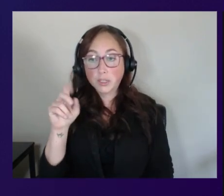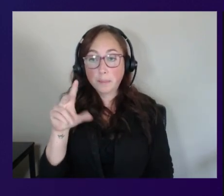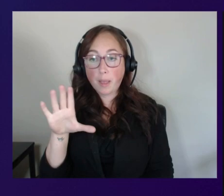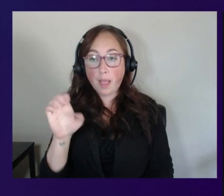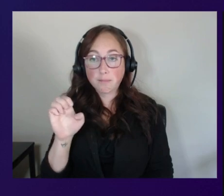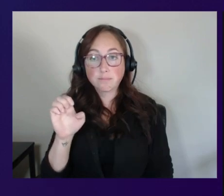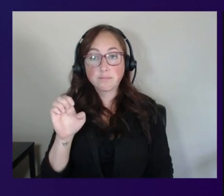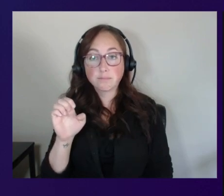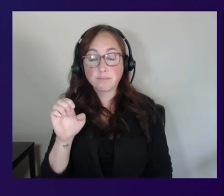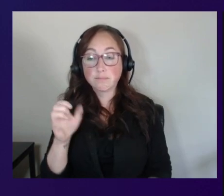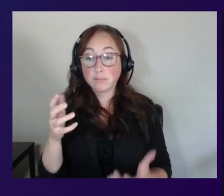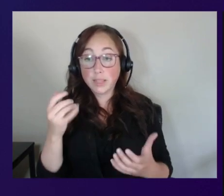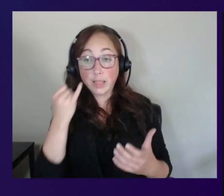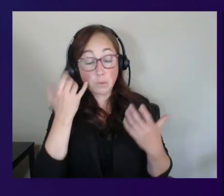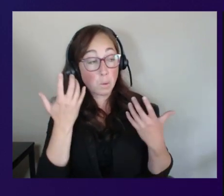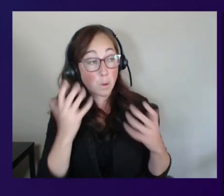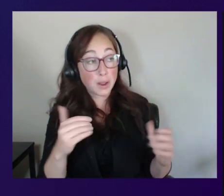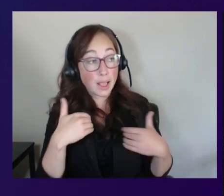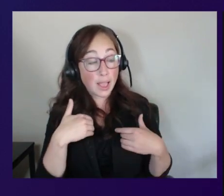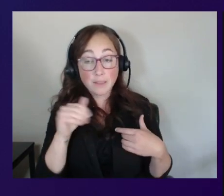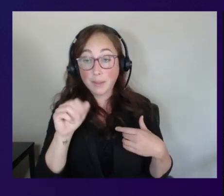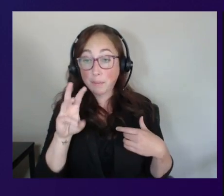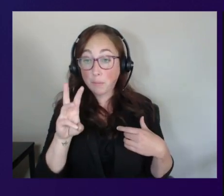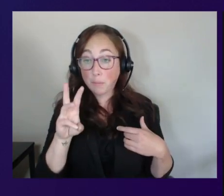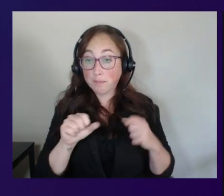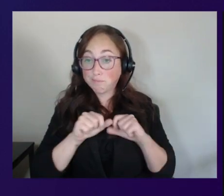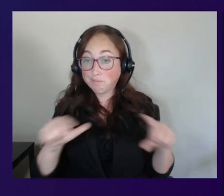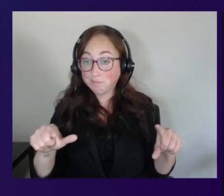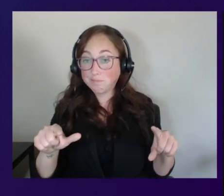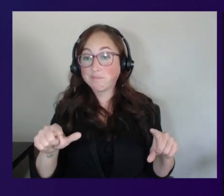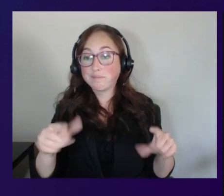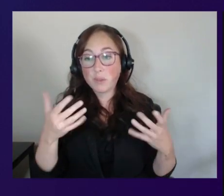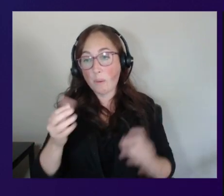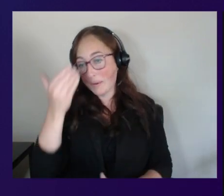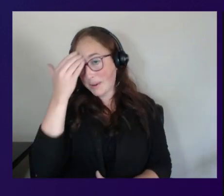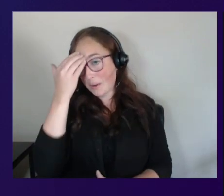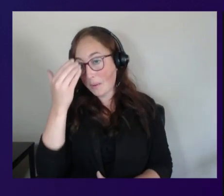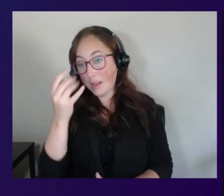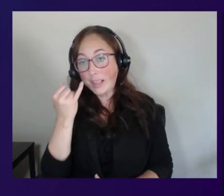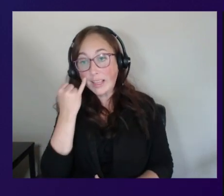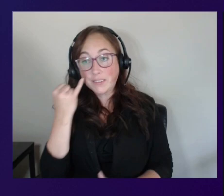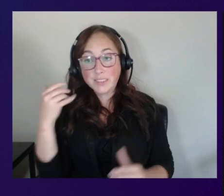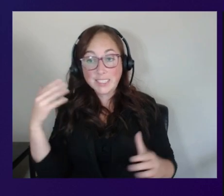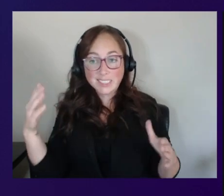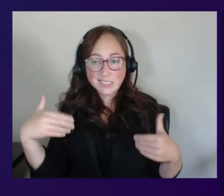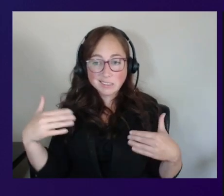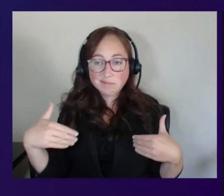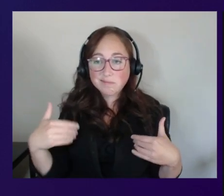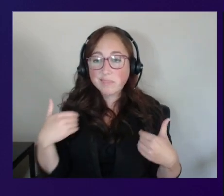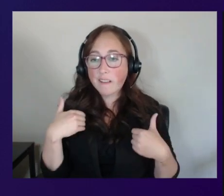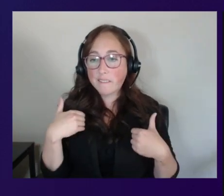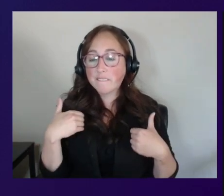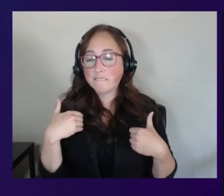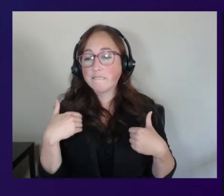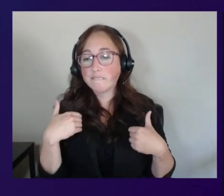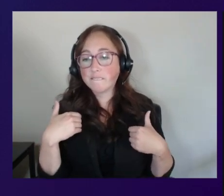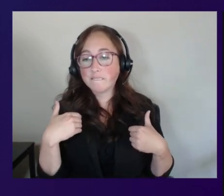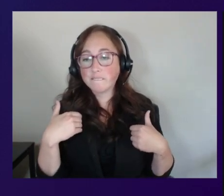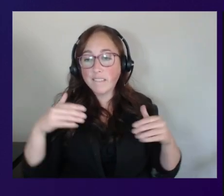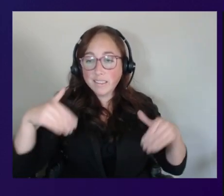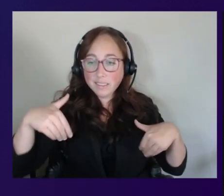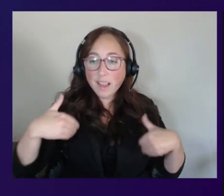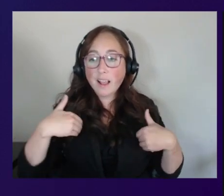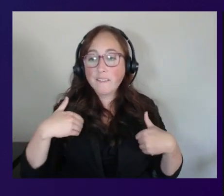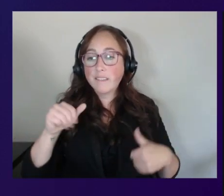have amazon workspaces deployments this is probably very familiar to you for those that that might not have a have a chance to